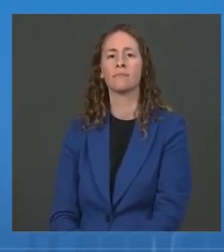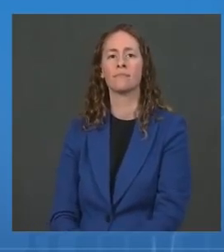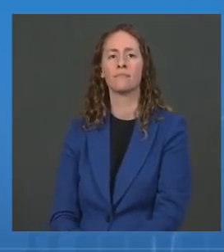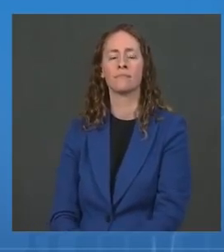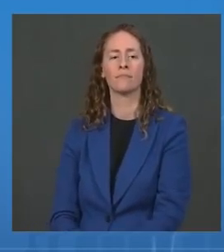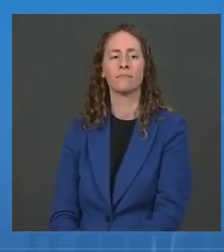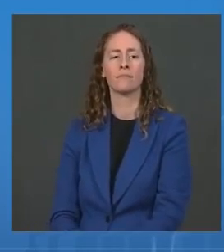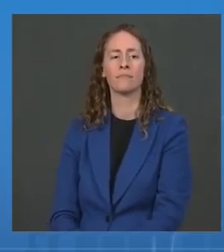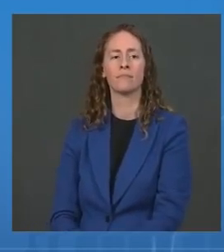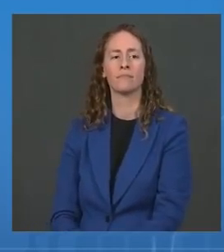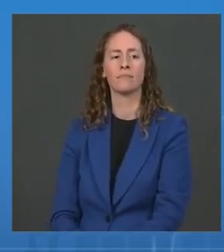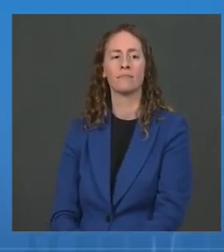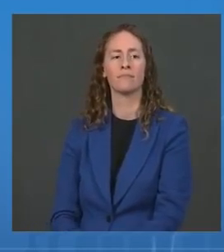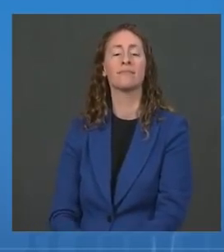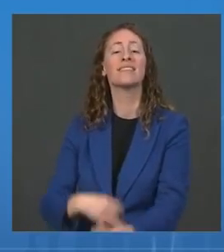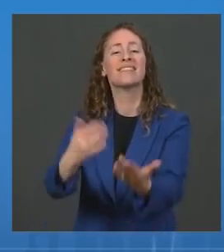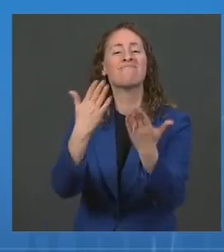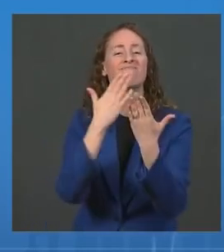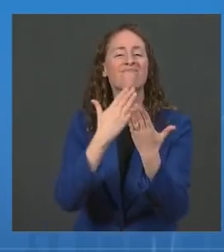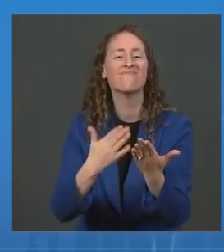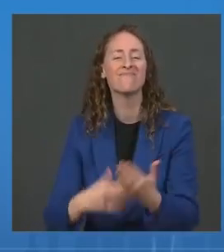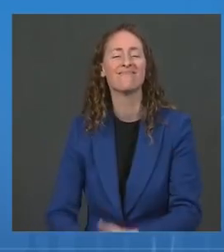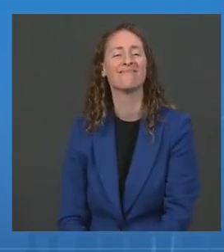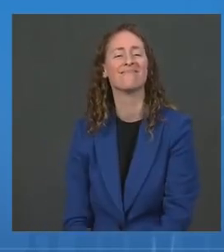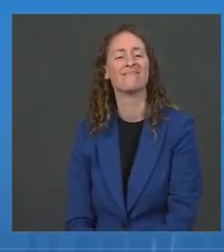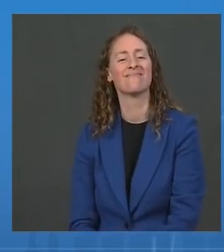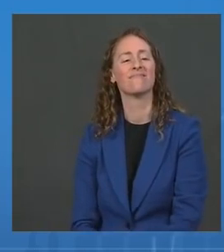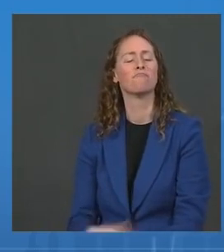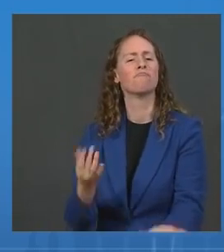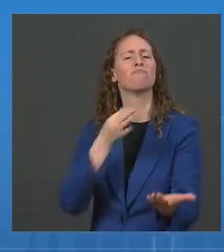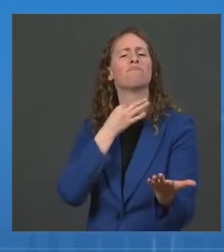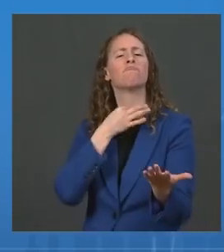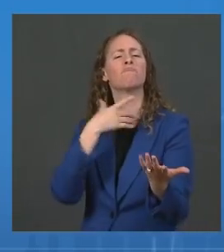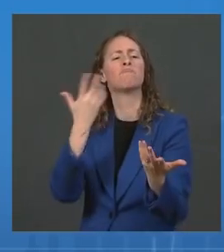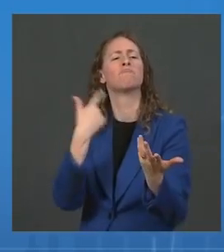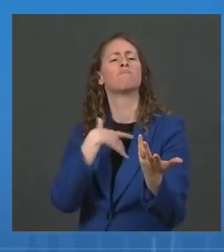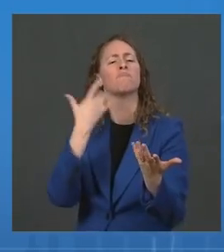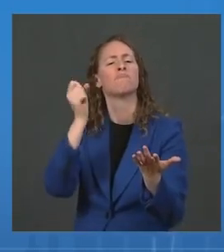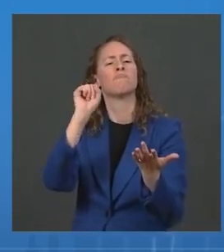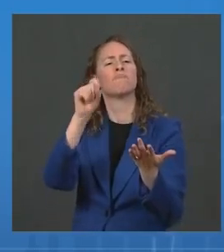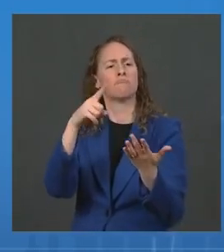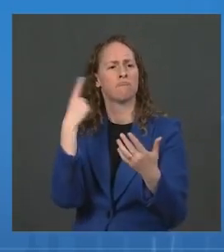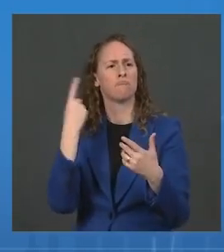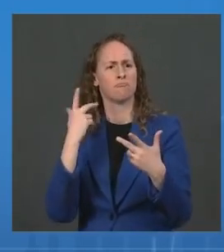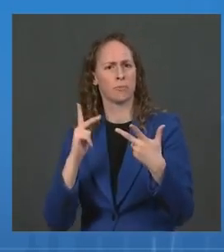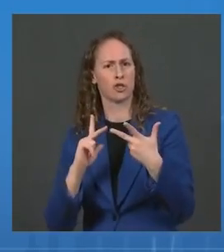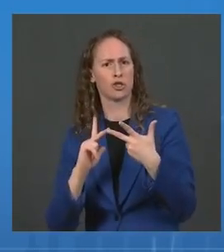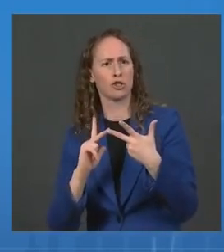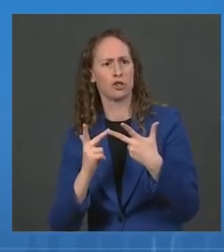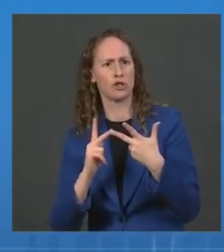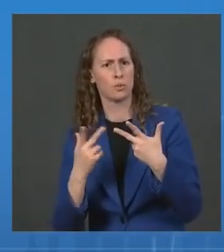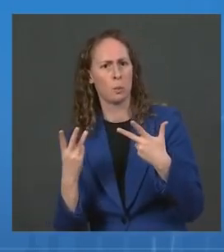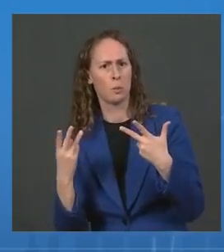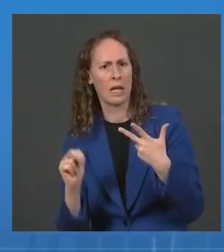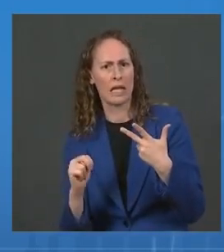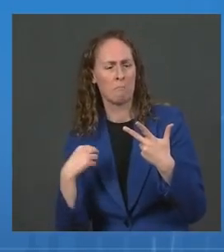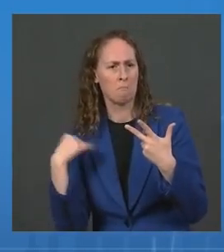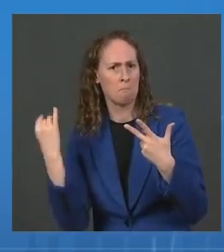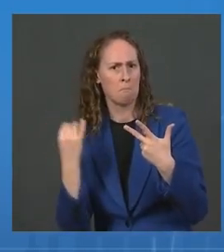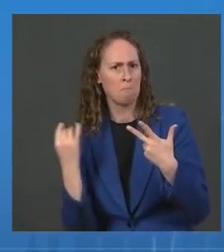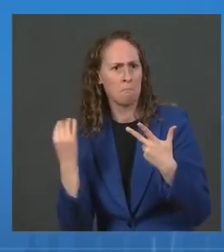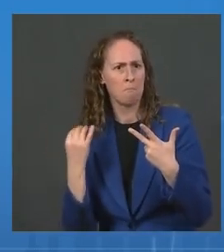Thank you so much, guys. The question is, once boosters do become available in 10 days or so for those who got Pfizer as expected,